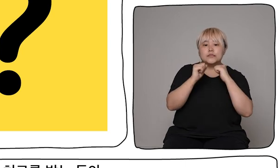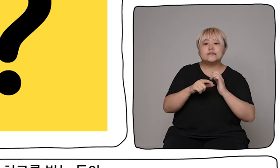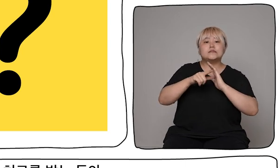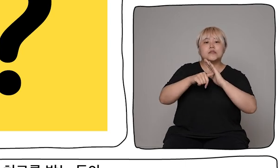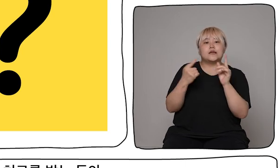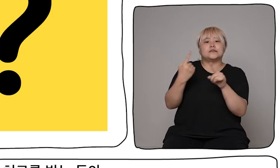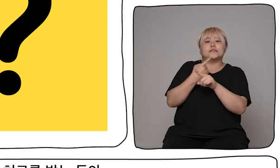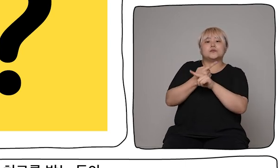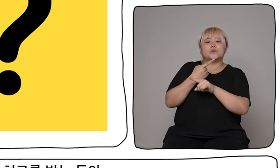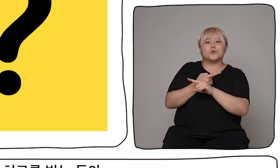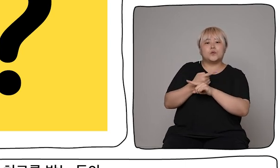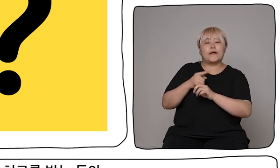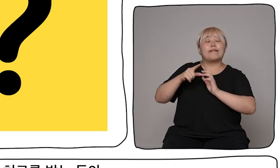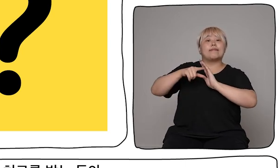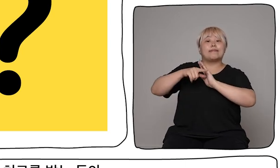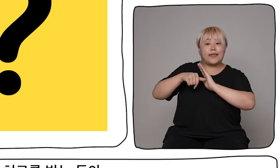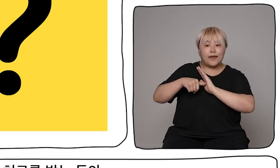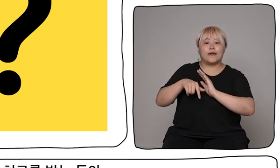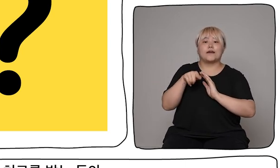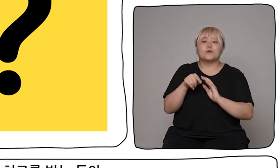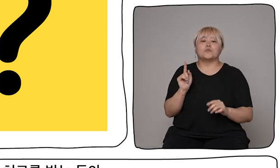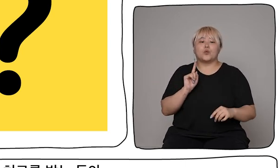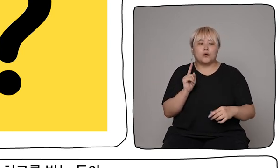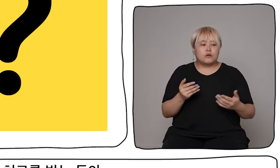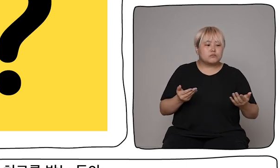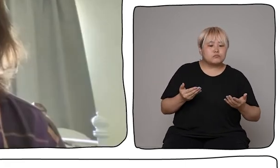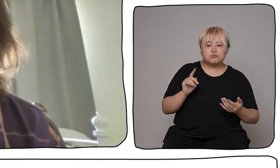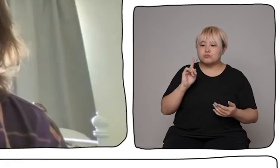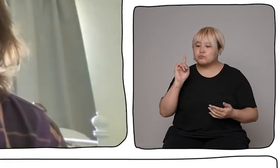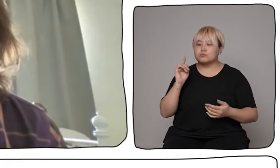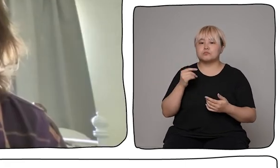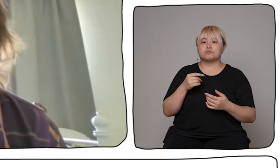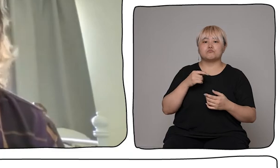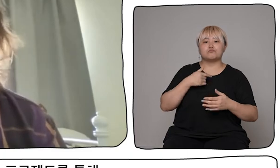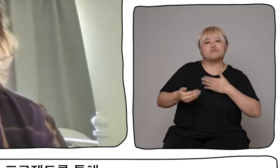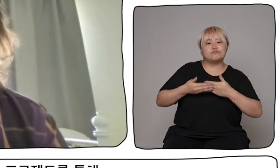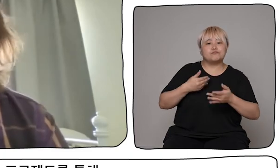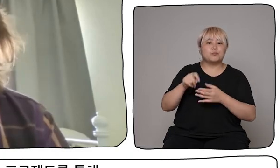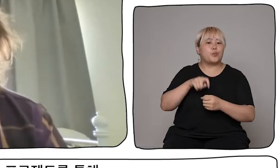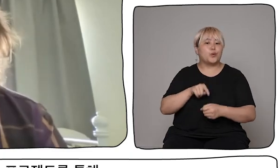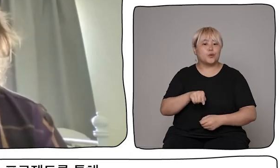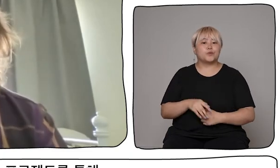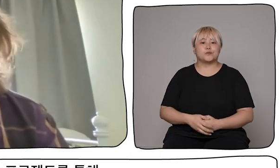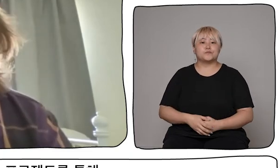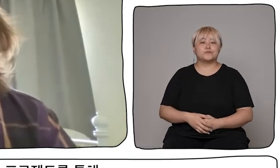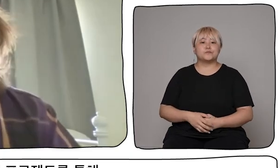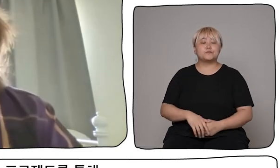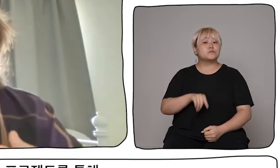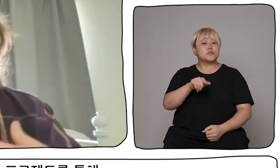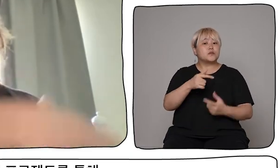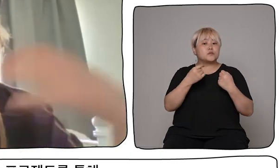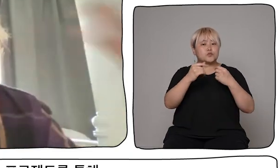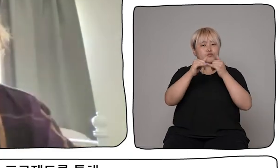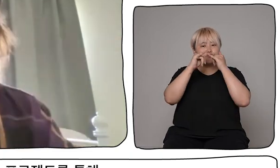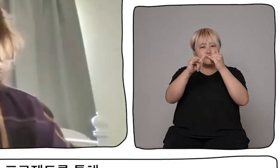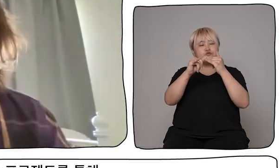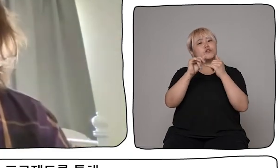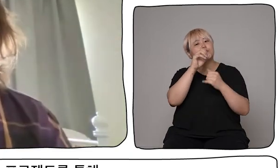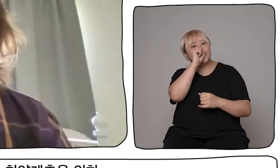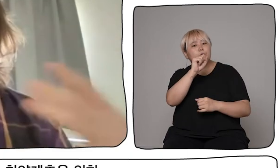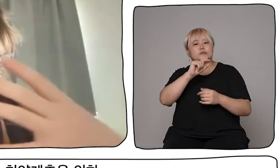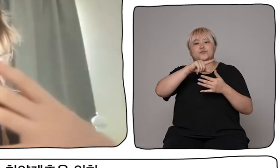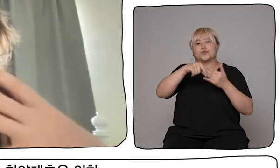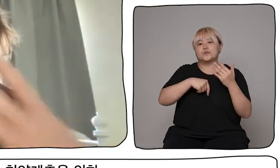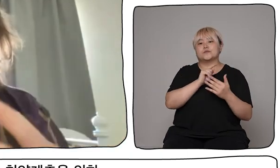are undergoing treatment for whatever it is that they are at the hospital for. It's brilliant all of these projects. It means that we're not just a big international